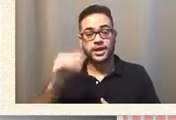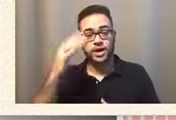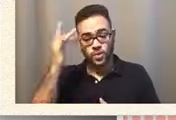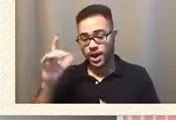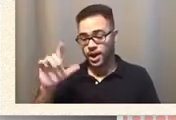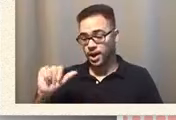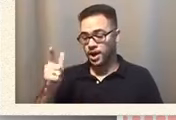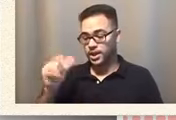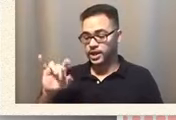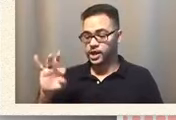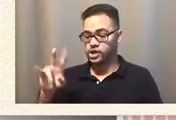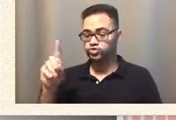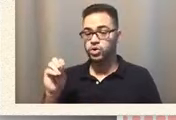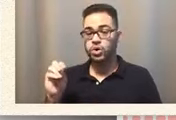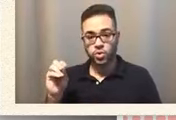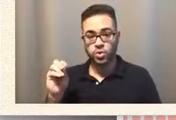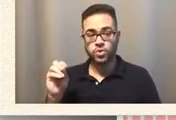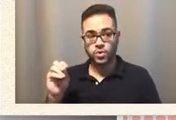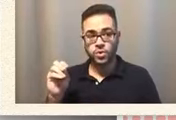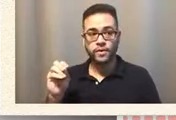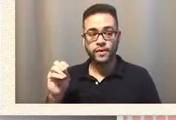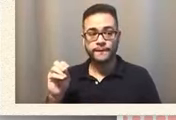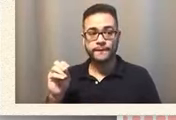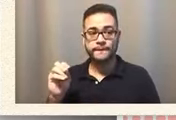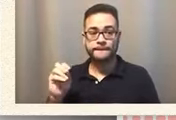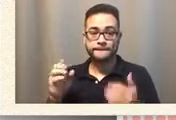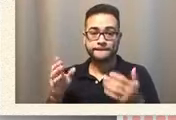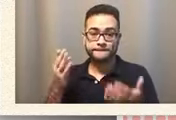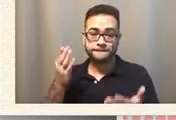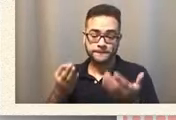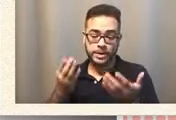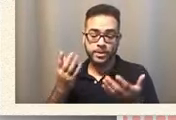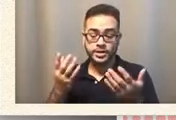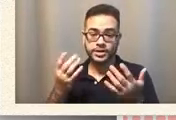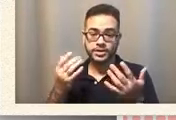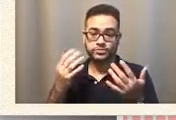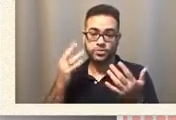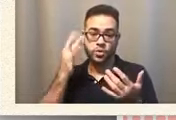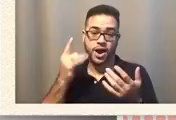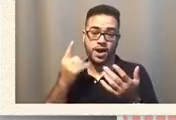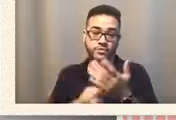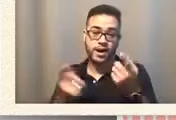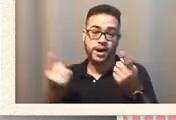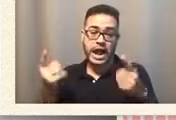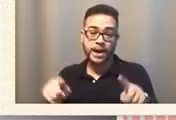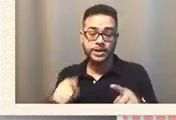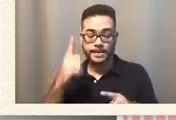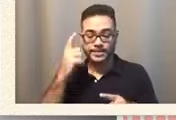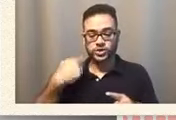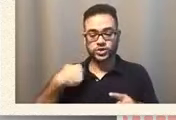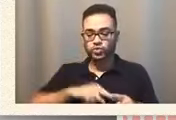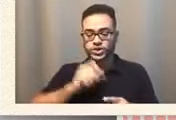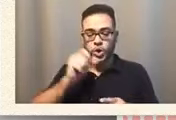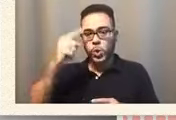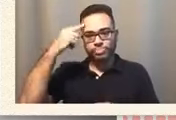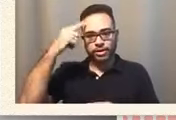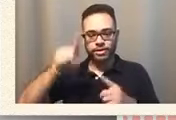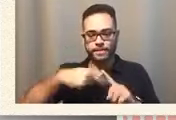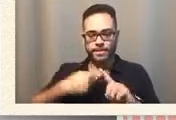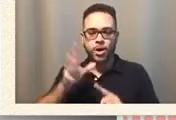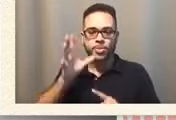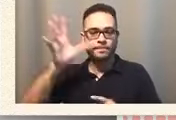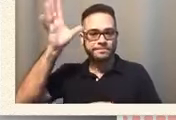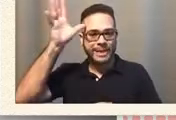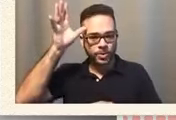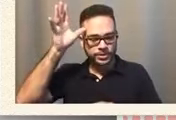is where he is right now. Mm-hmm. Because we don't think about the parent. But one of the things that